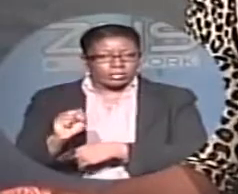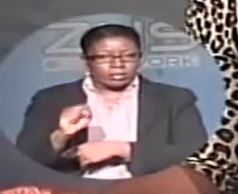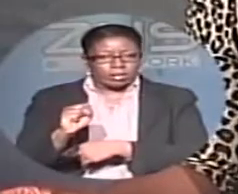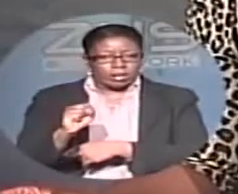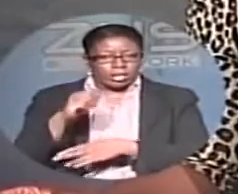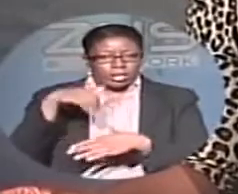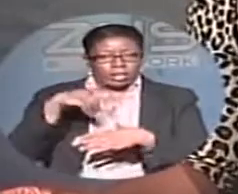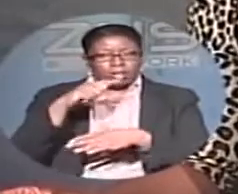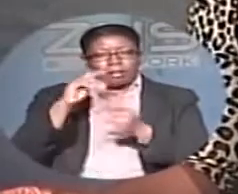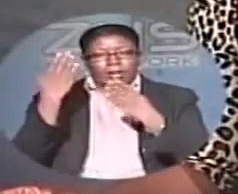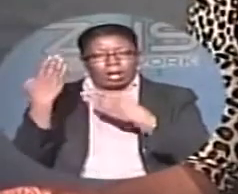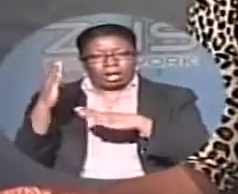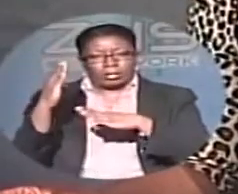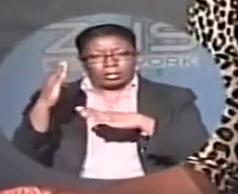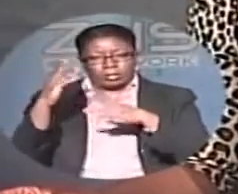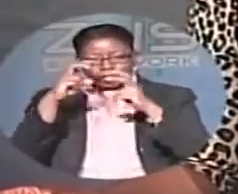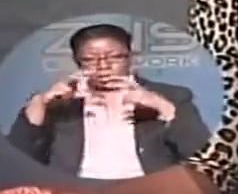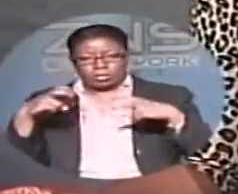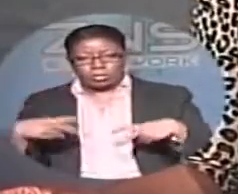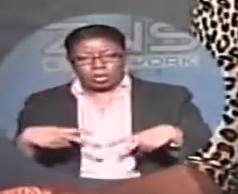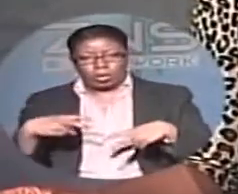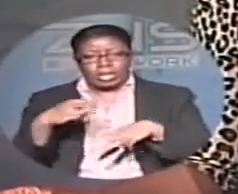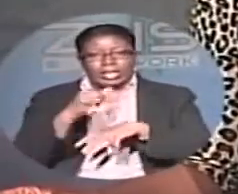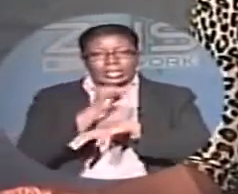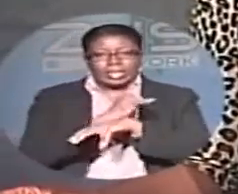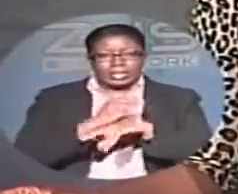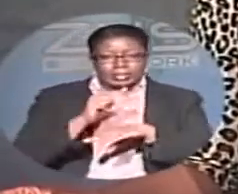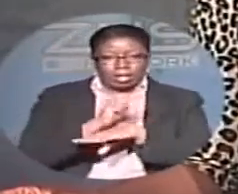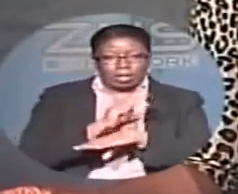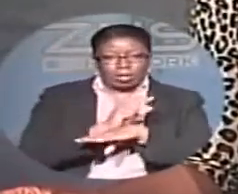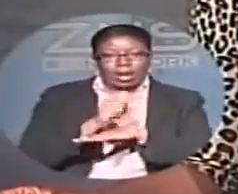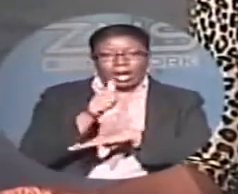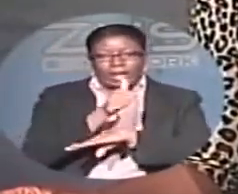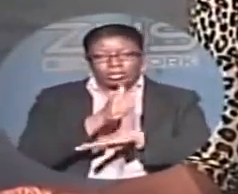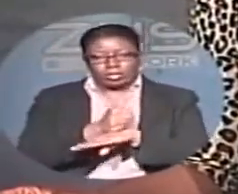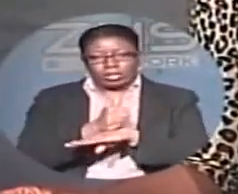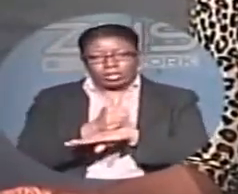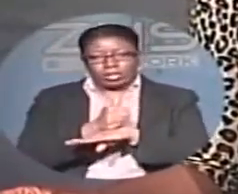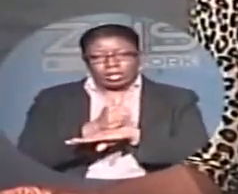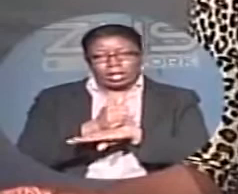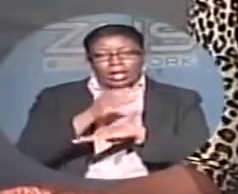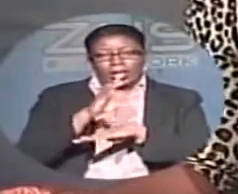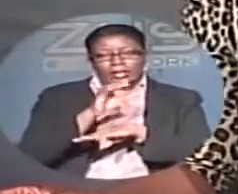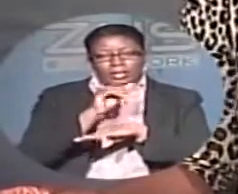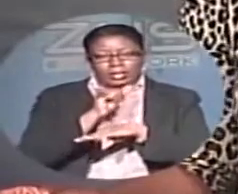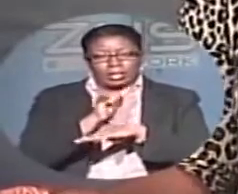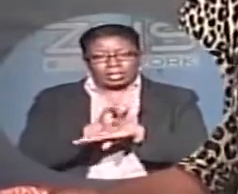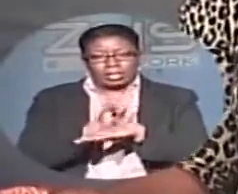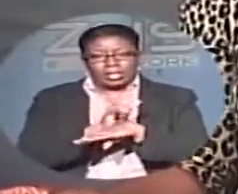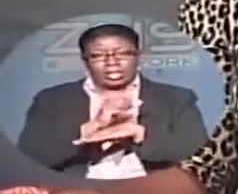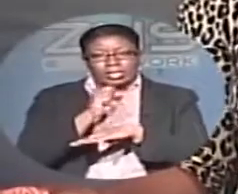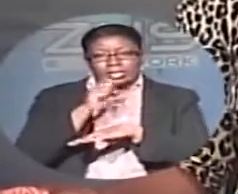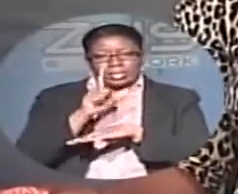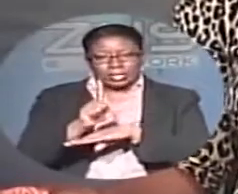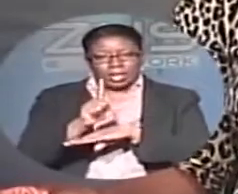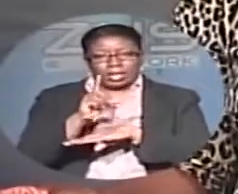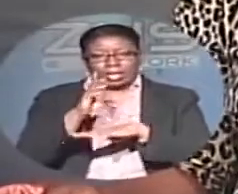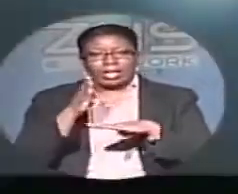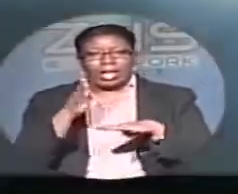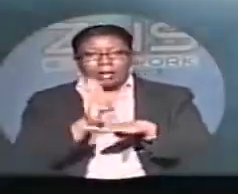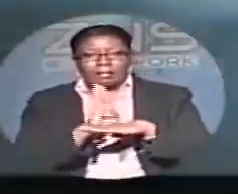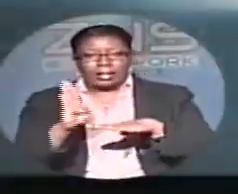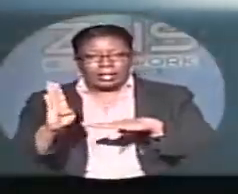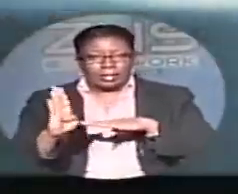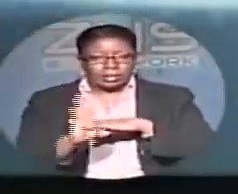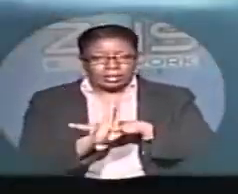areas in the Bahamas, including the Inaguas, Andras, and Key Salbanks. Our Sian Thompson has more. The